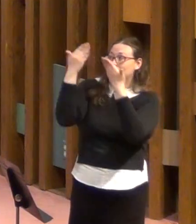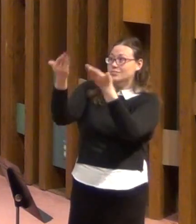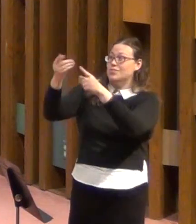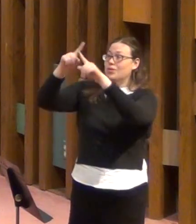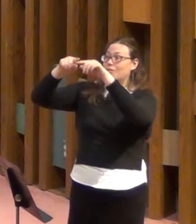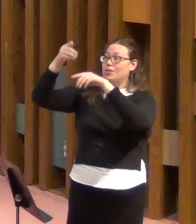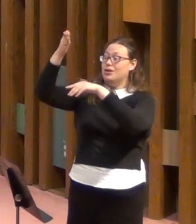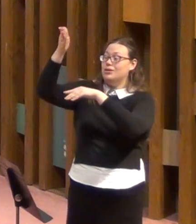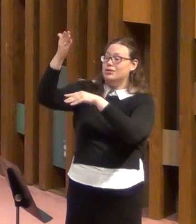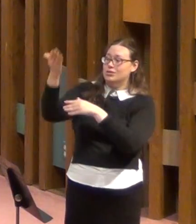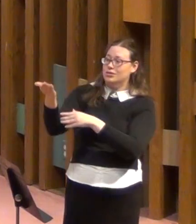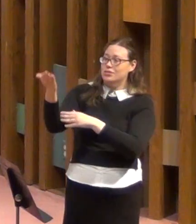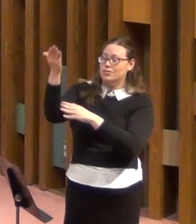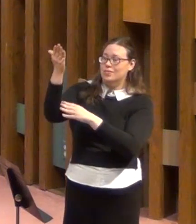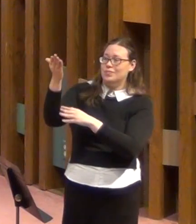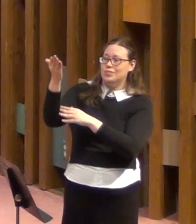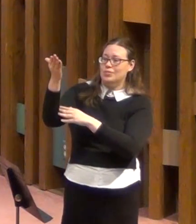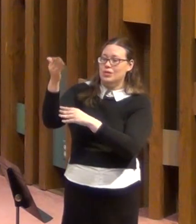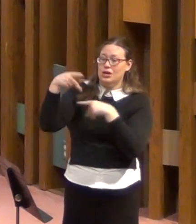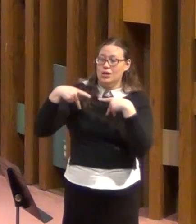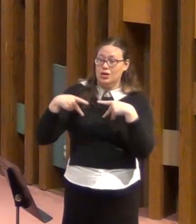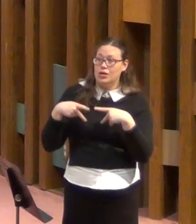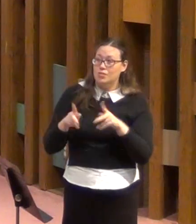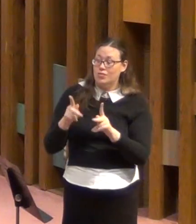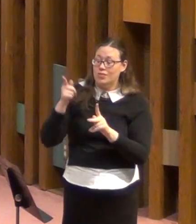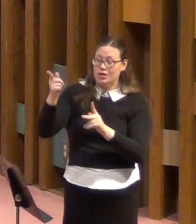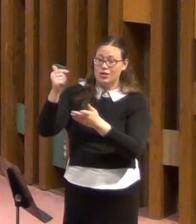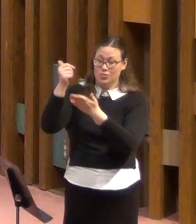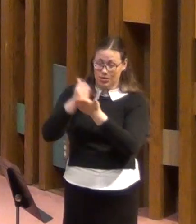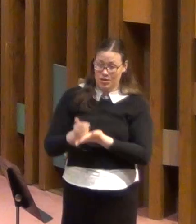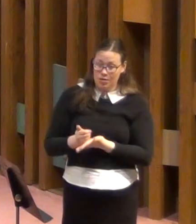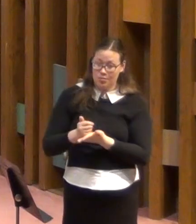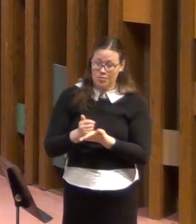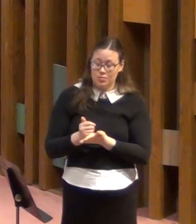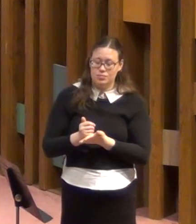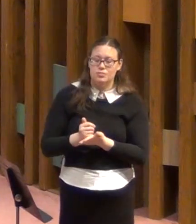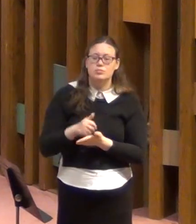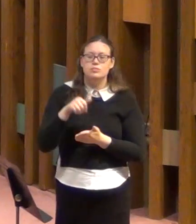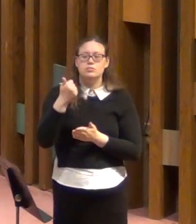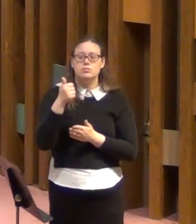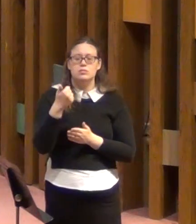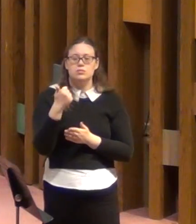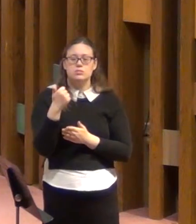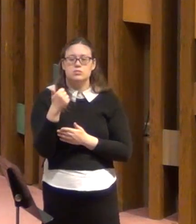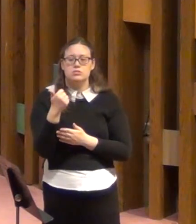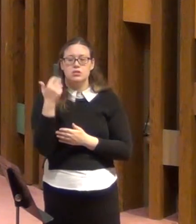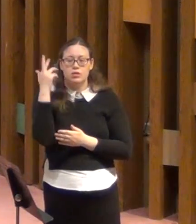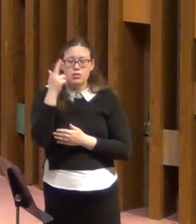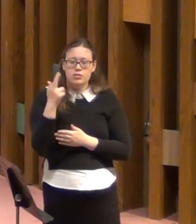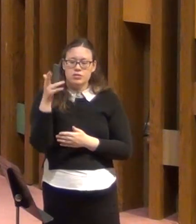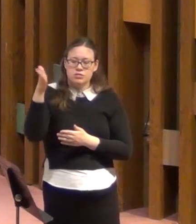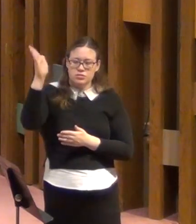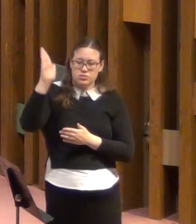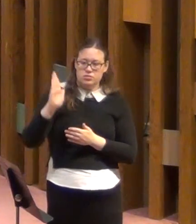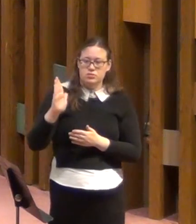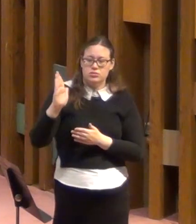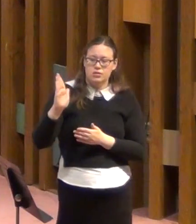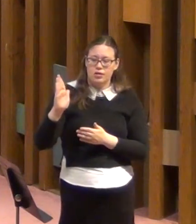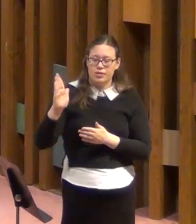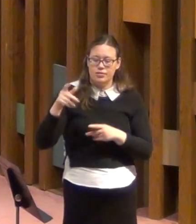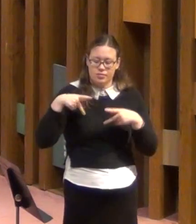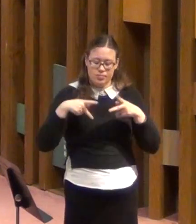you through it. The other purpose that God has in allowing things to come into our lives,